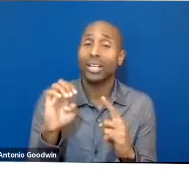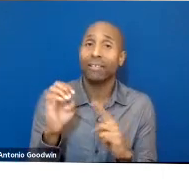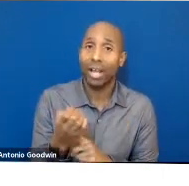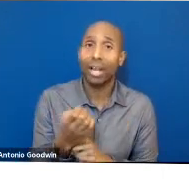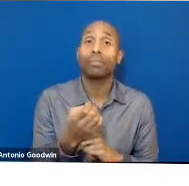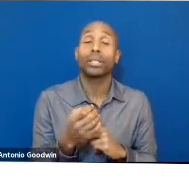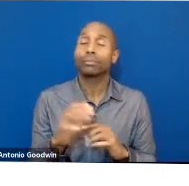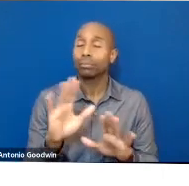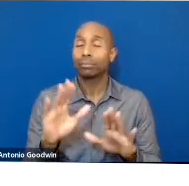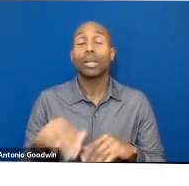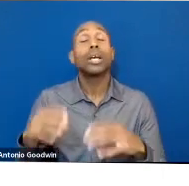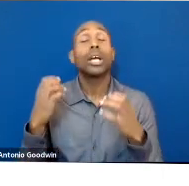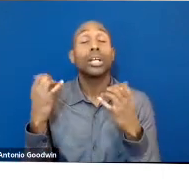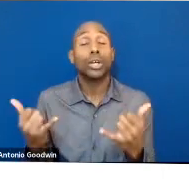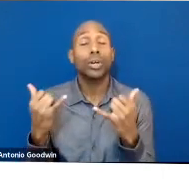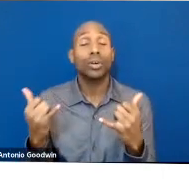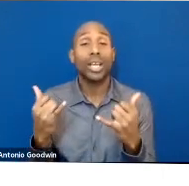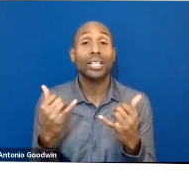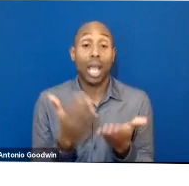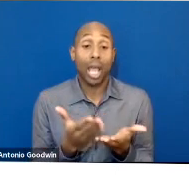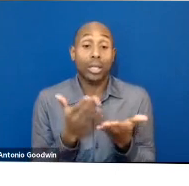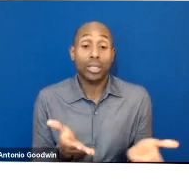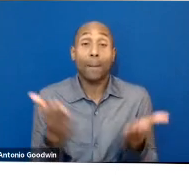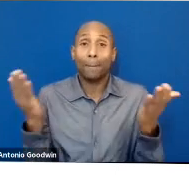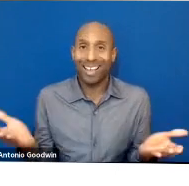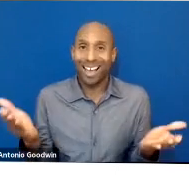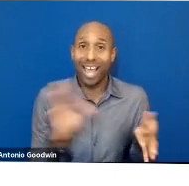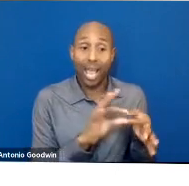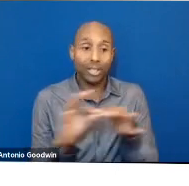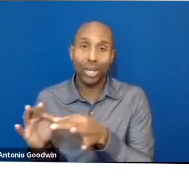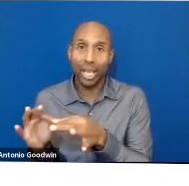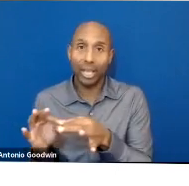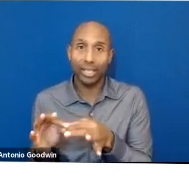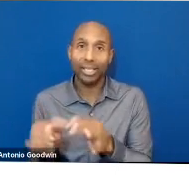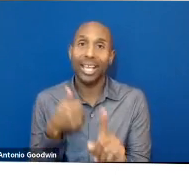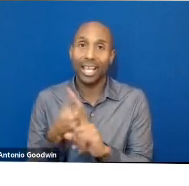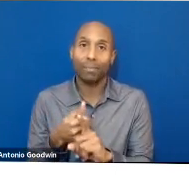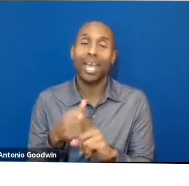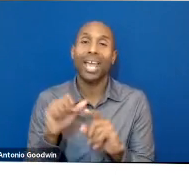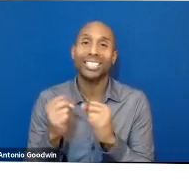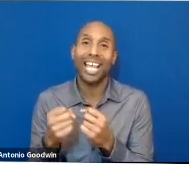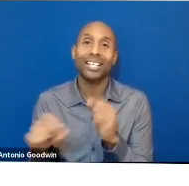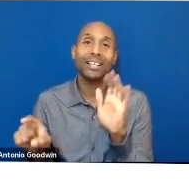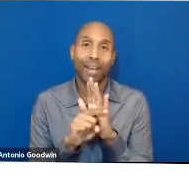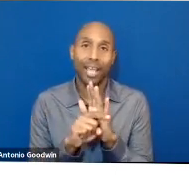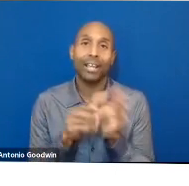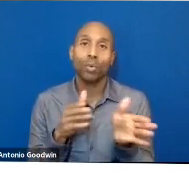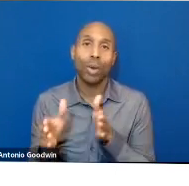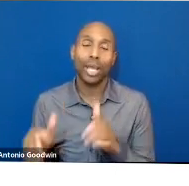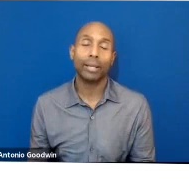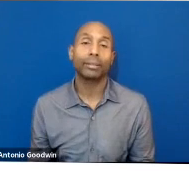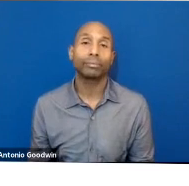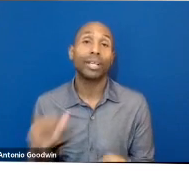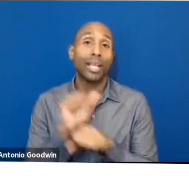current supply chain is making a negative environmental impact. How it impacts the society and communities and workers